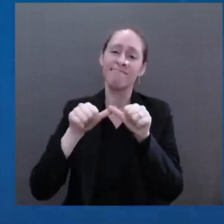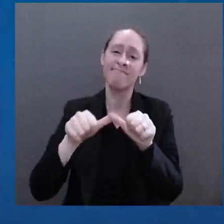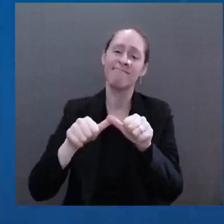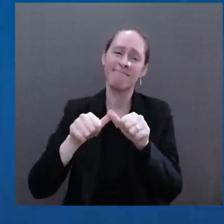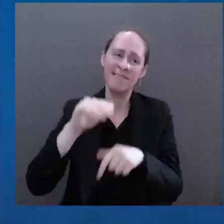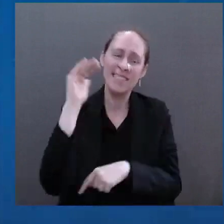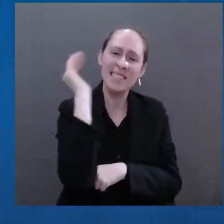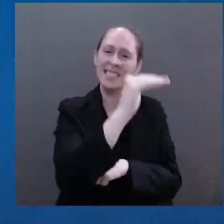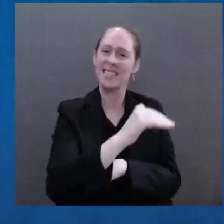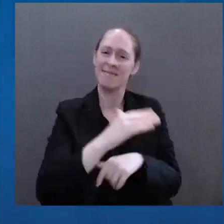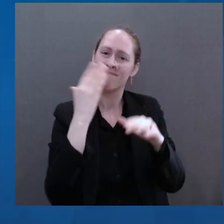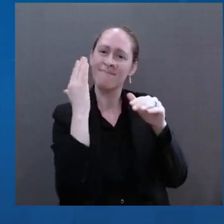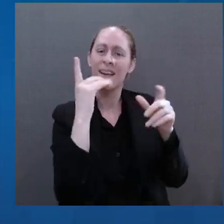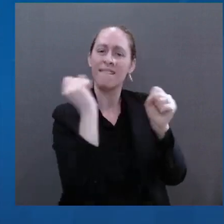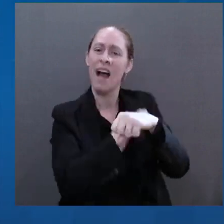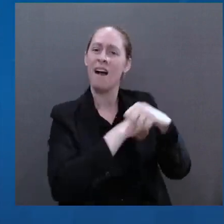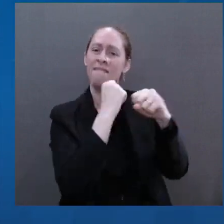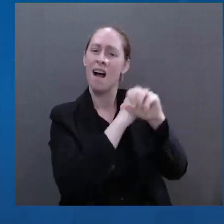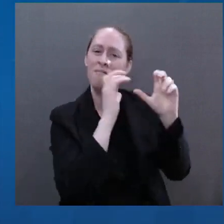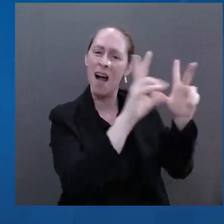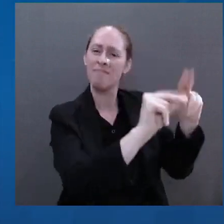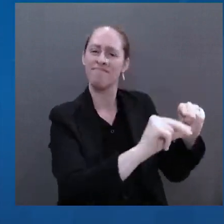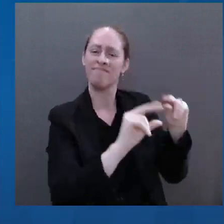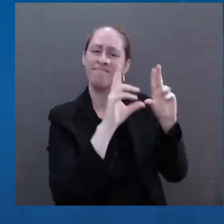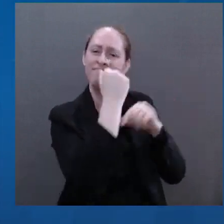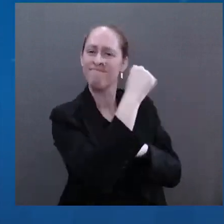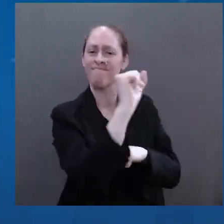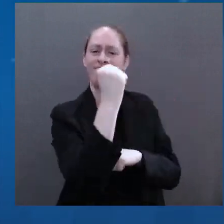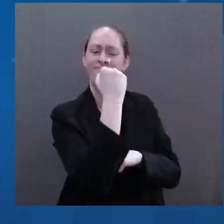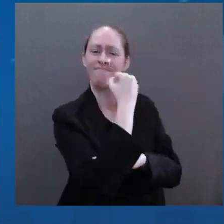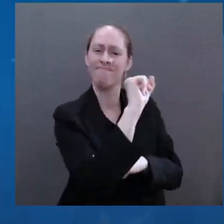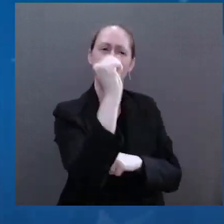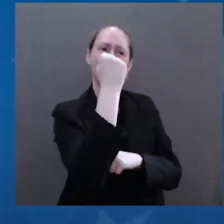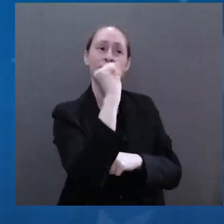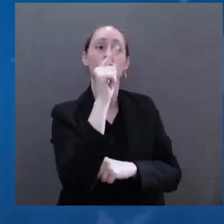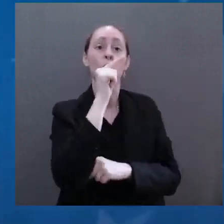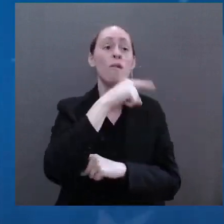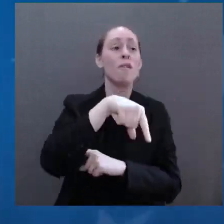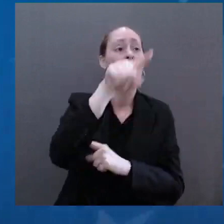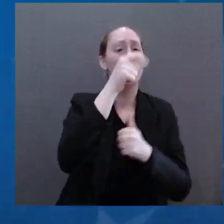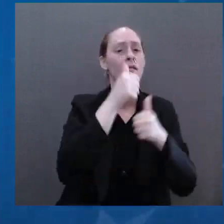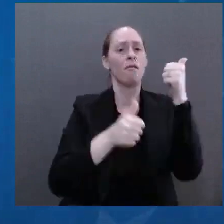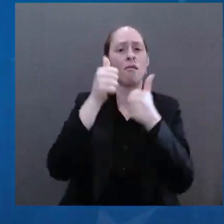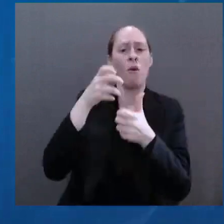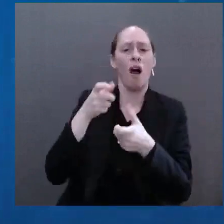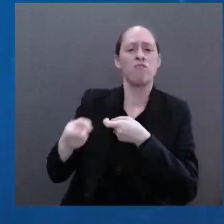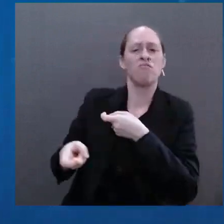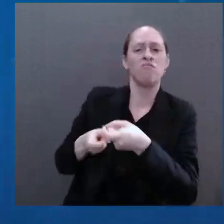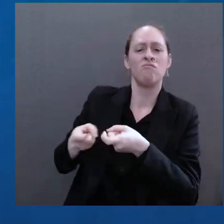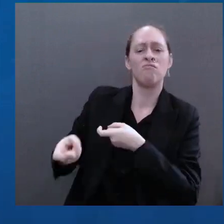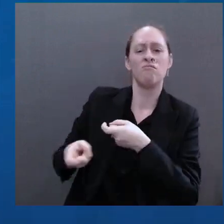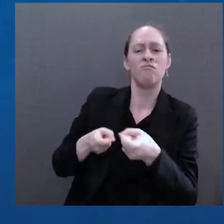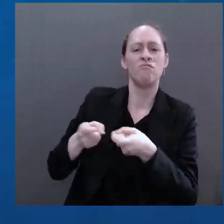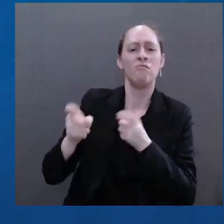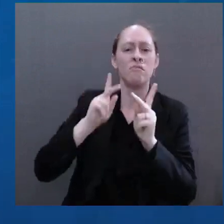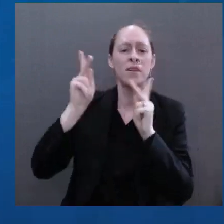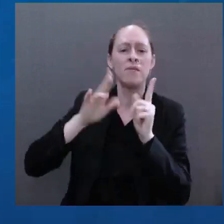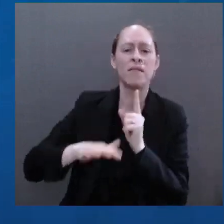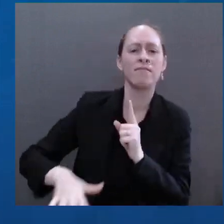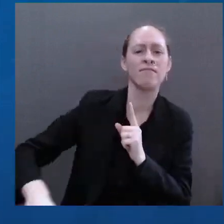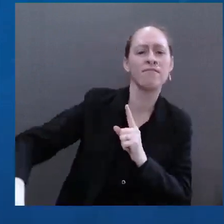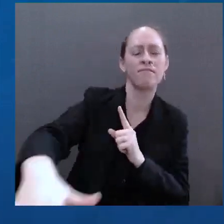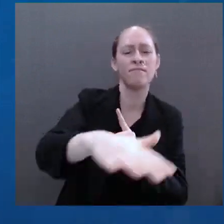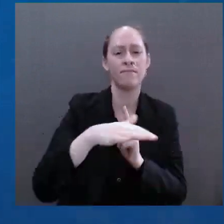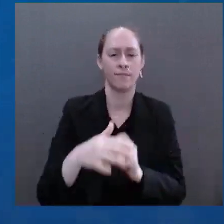where the appetites and ambitions of a few forever seek to dominate the lives and liberty of many. My